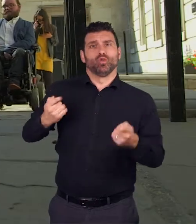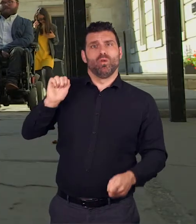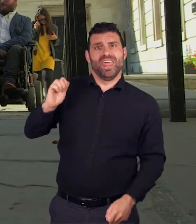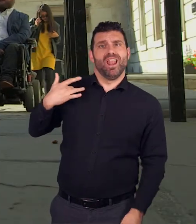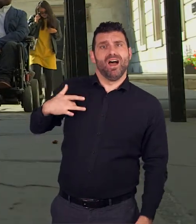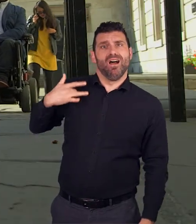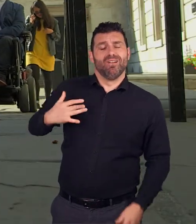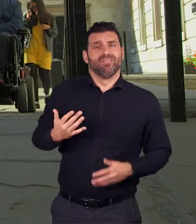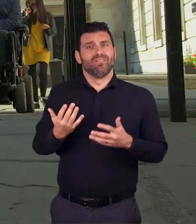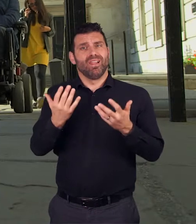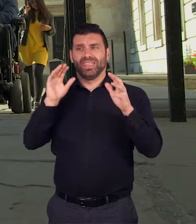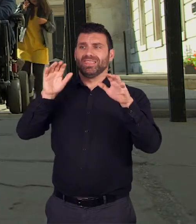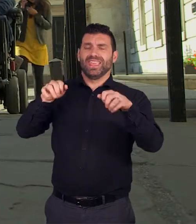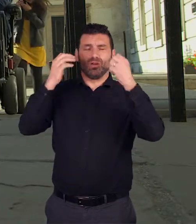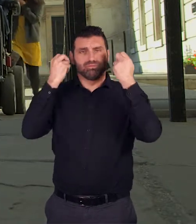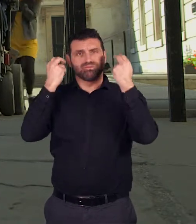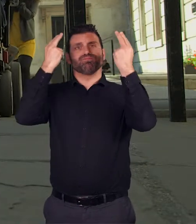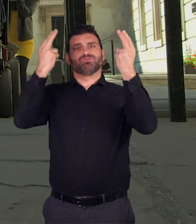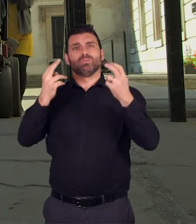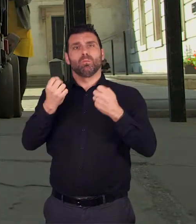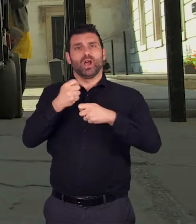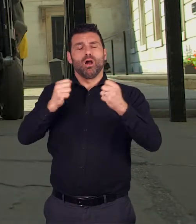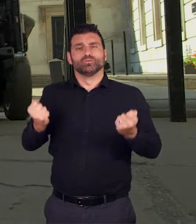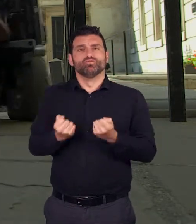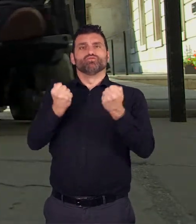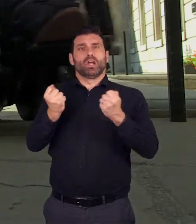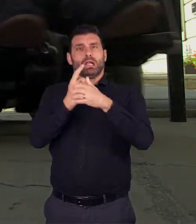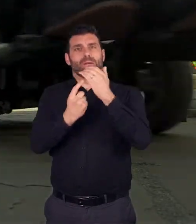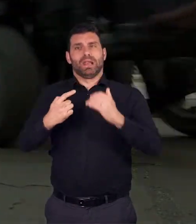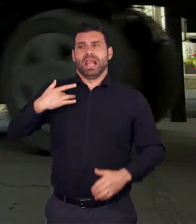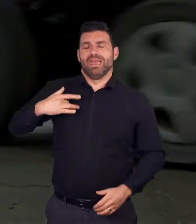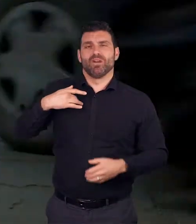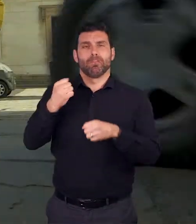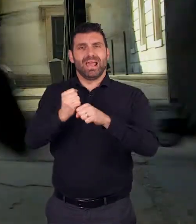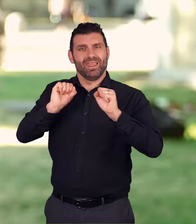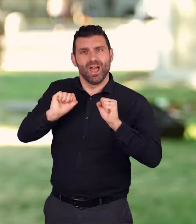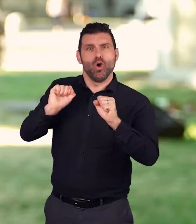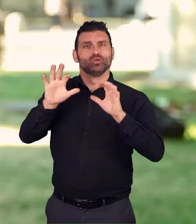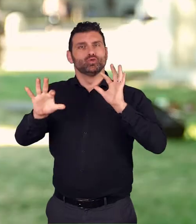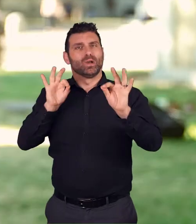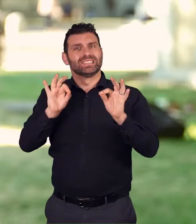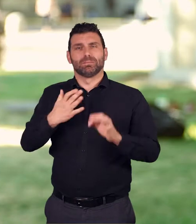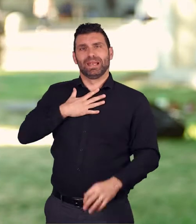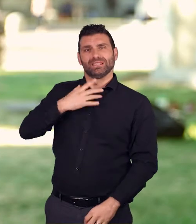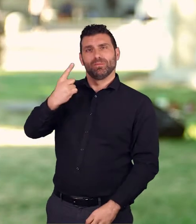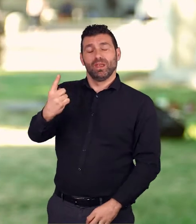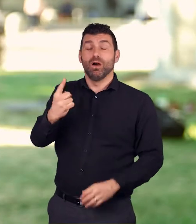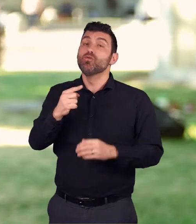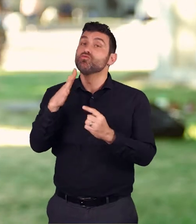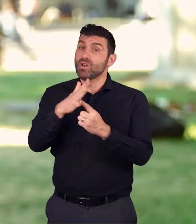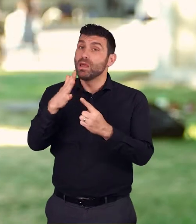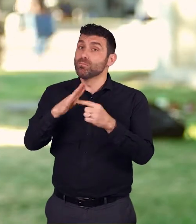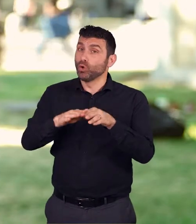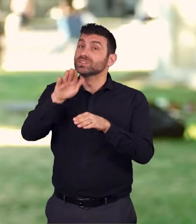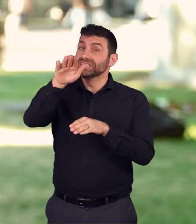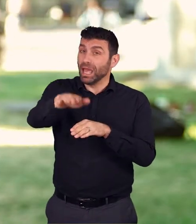the power of living independently and making their own choices doing what they want when they want it's an important step in anyone's